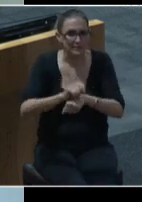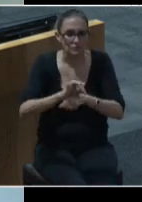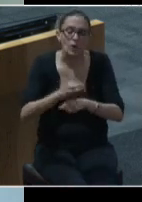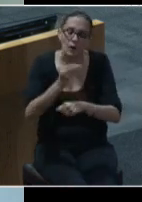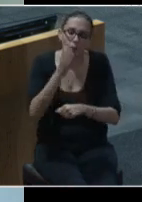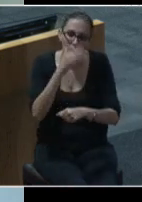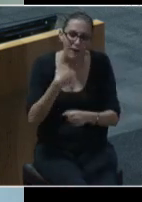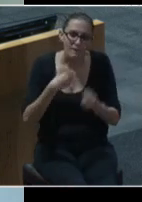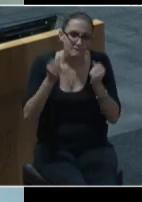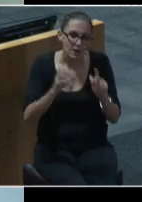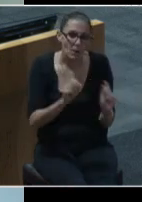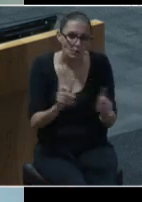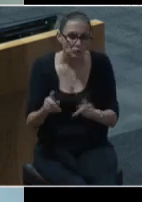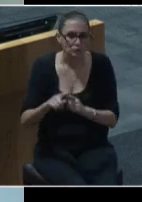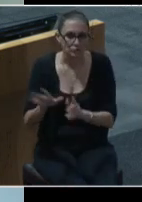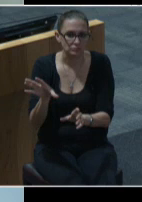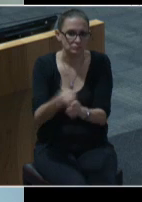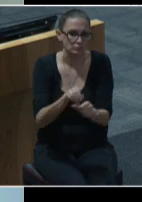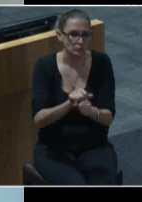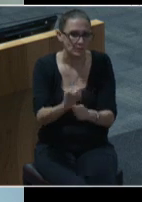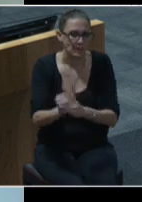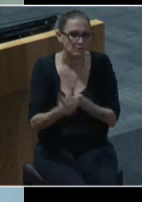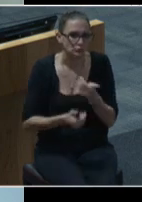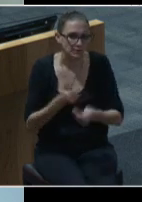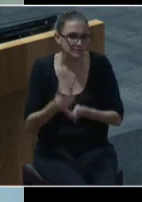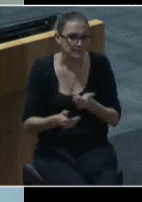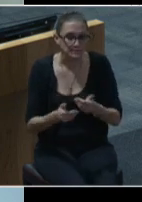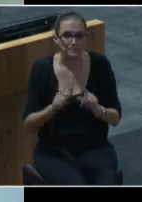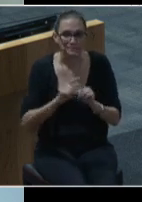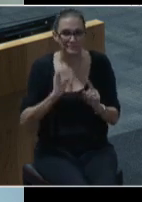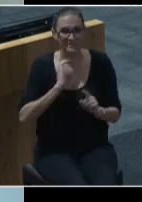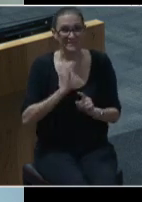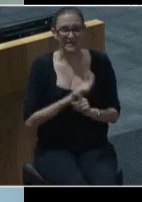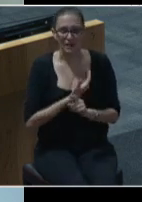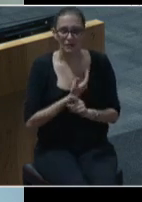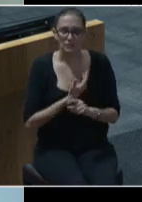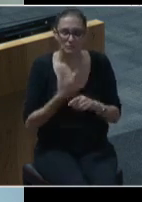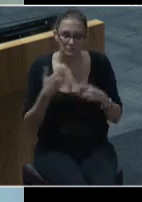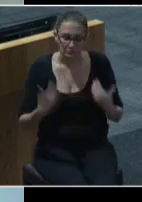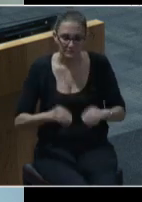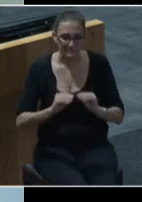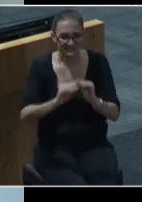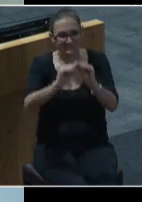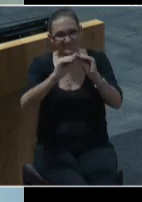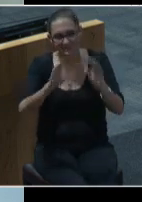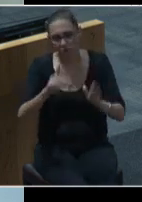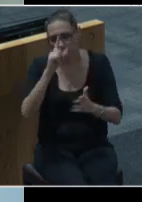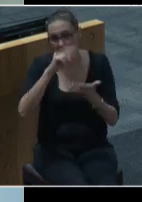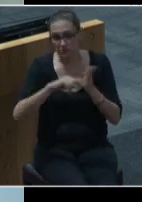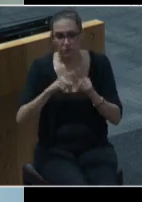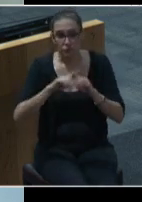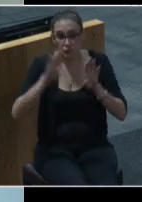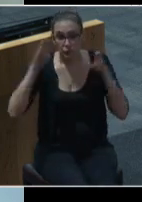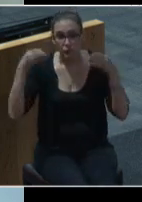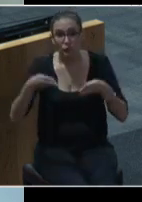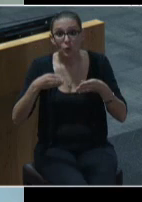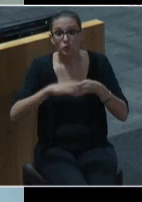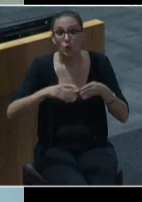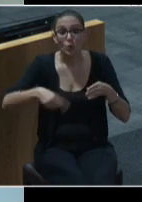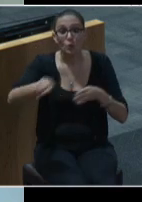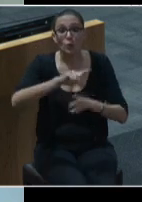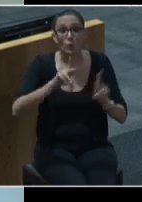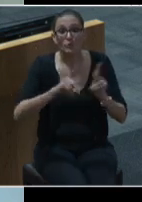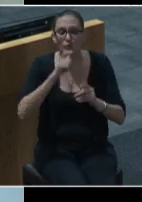be many opportunities to engage in this process. But it is our express intention to center the voices of those who have been most